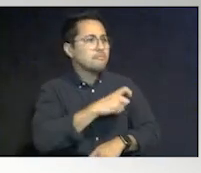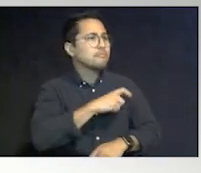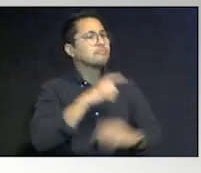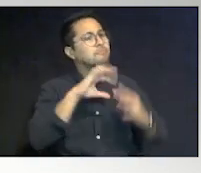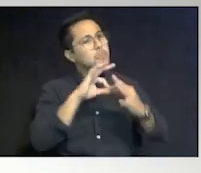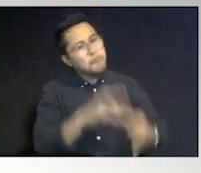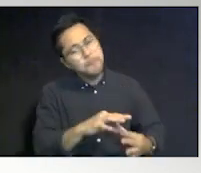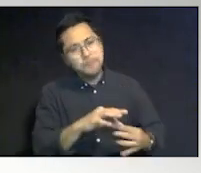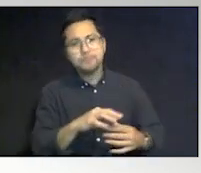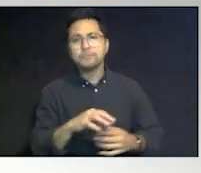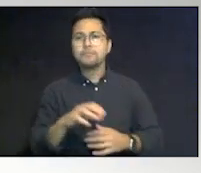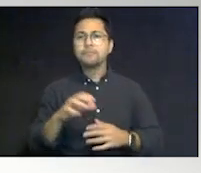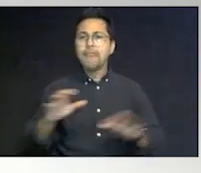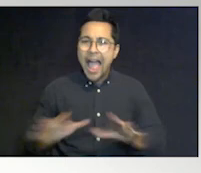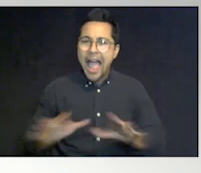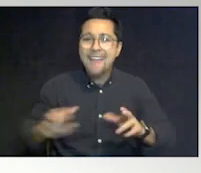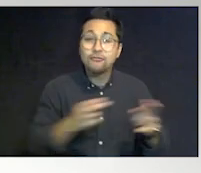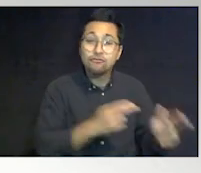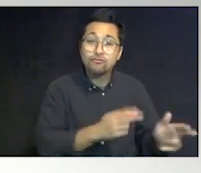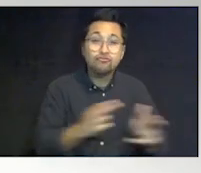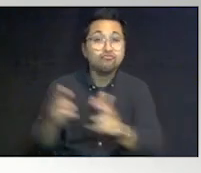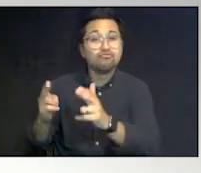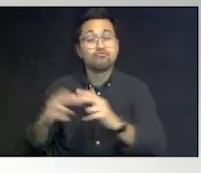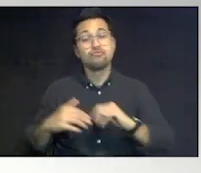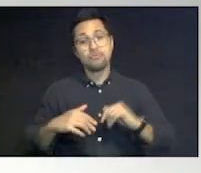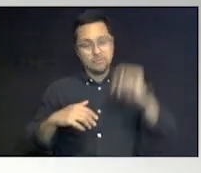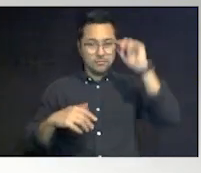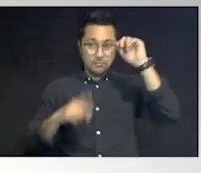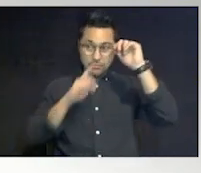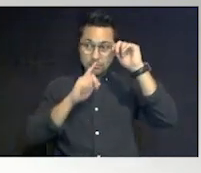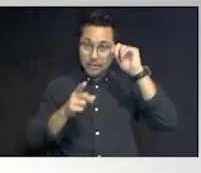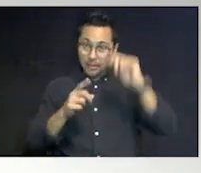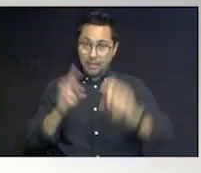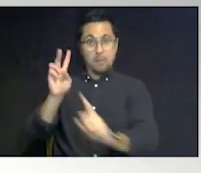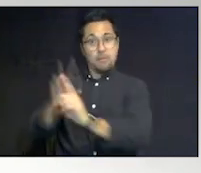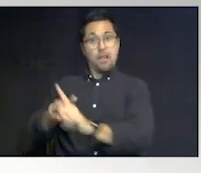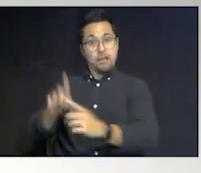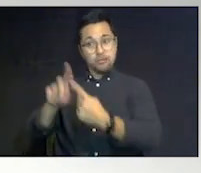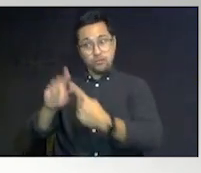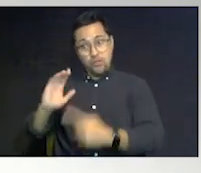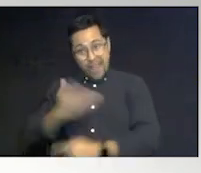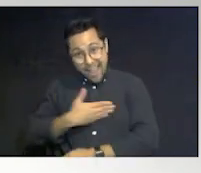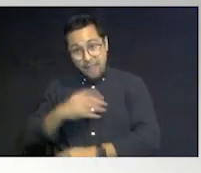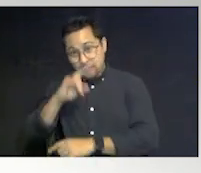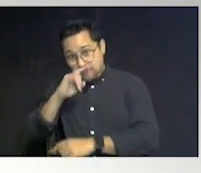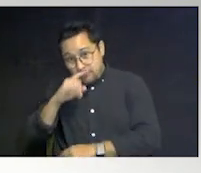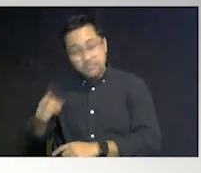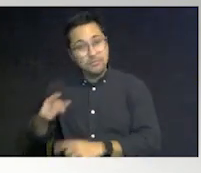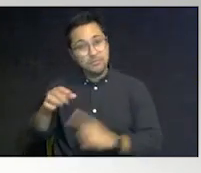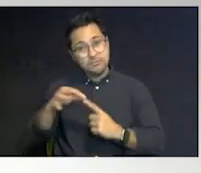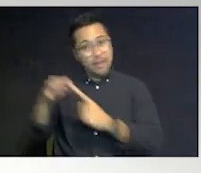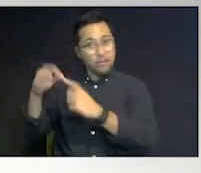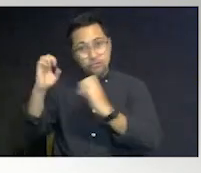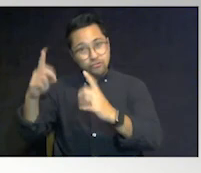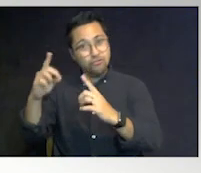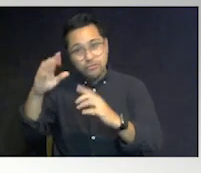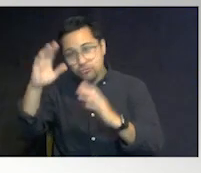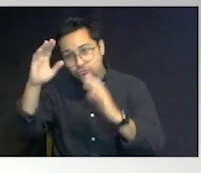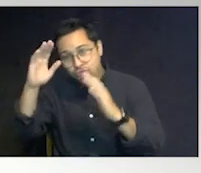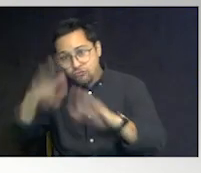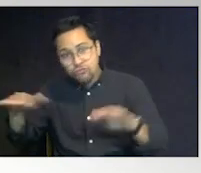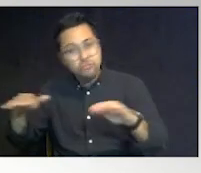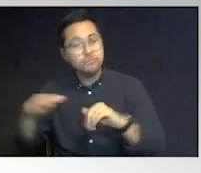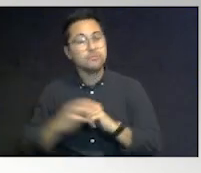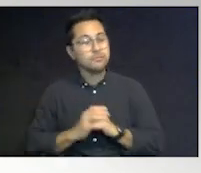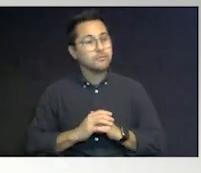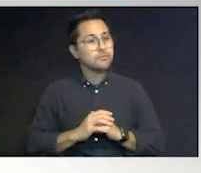active shooters as it applies to our child with special education children. I want you